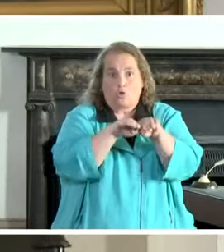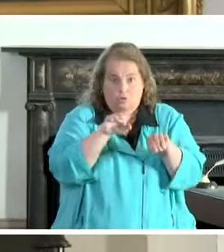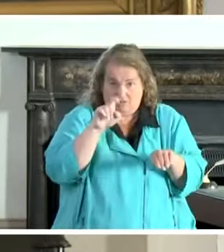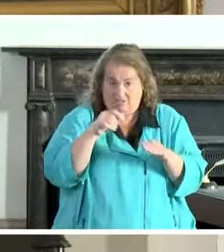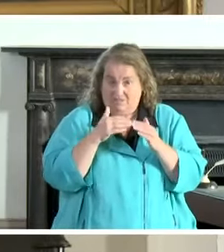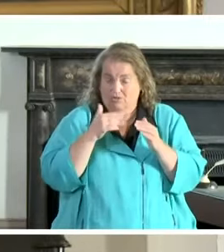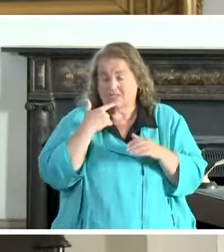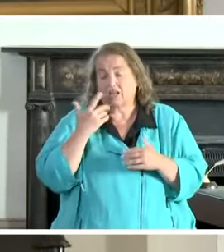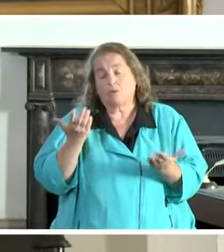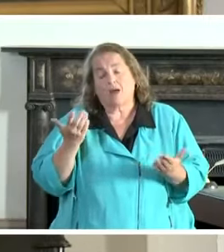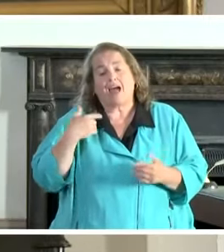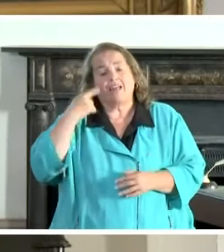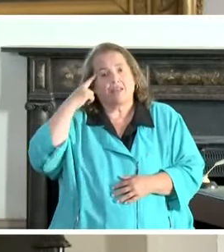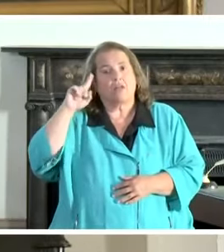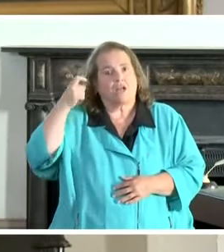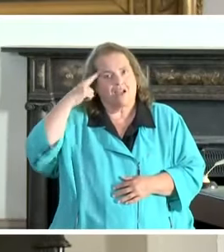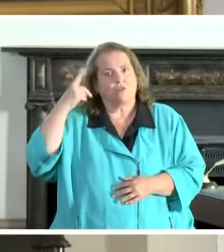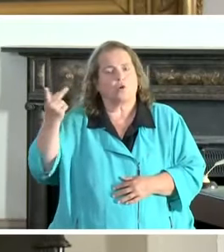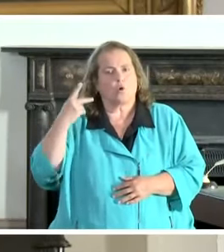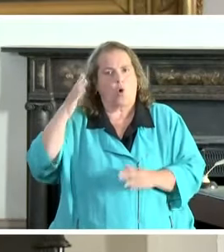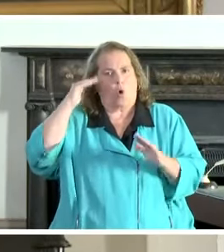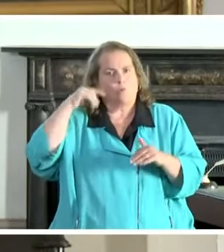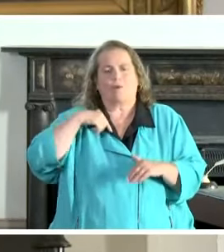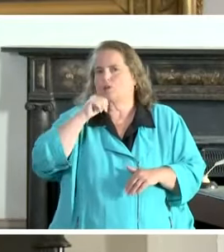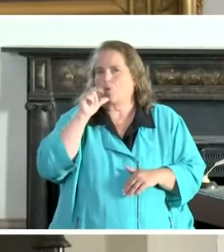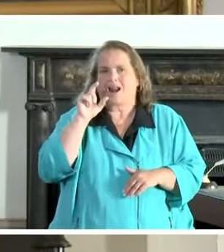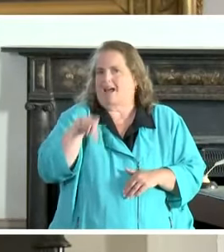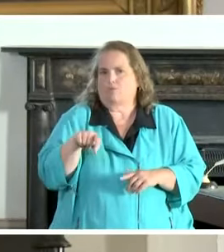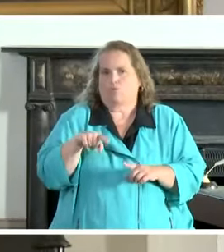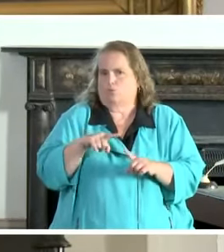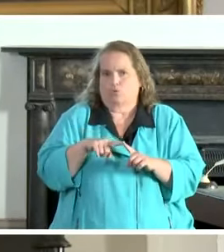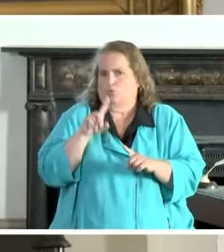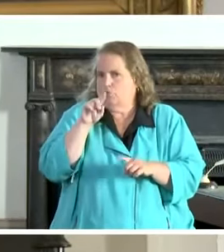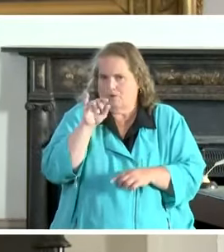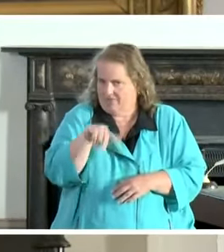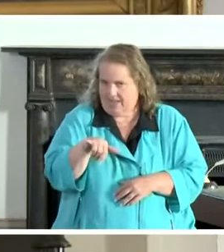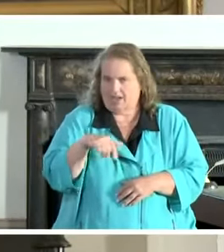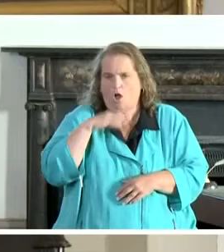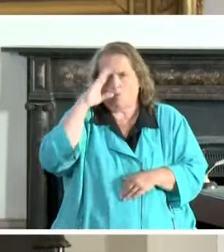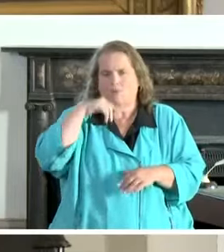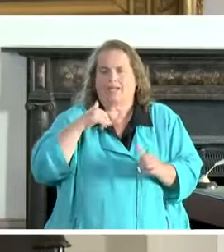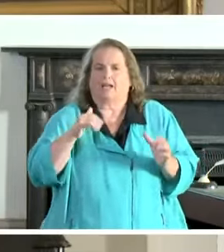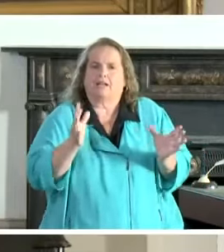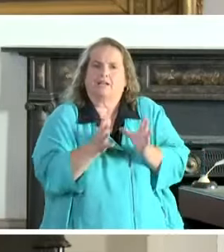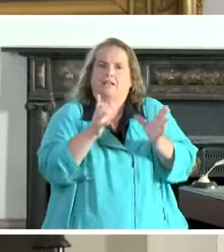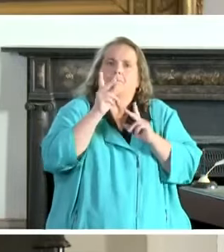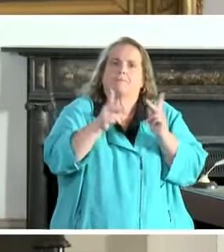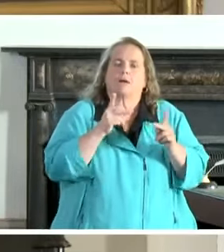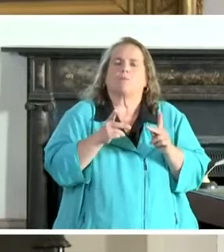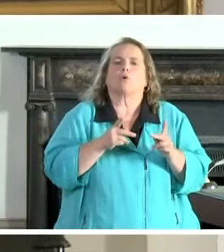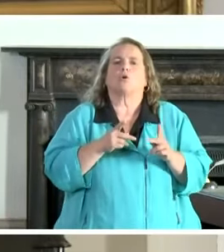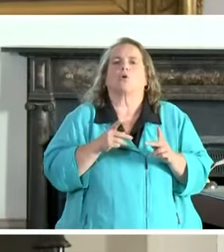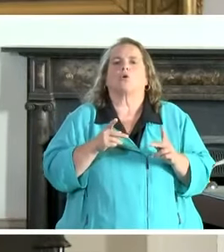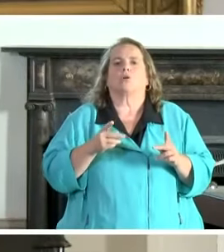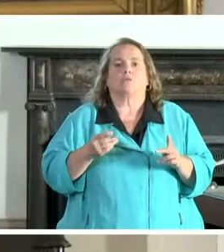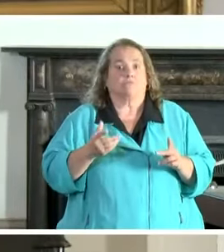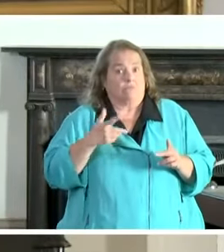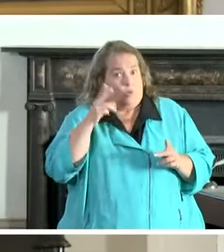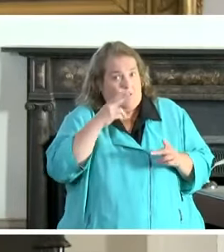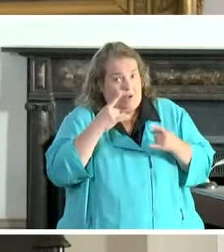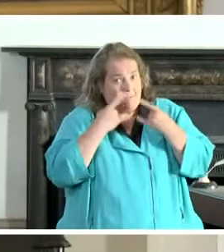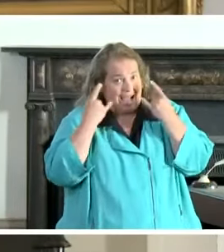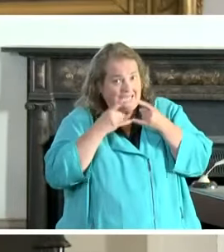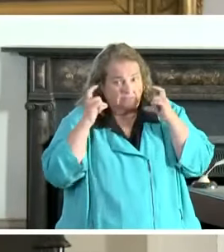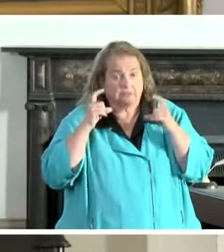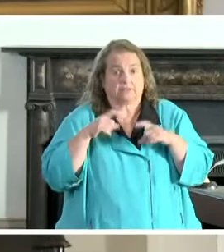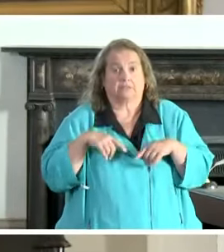Yes, I think the governor and I both hope that we don't have to go there. I hope that we can persuade people through inspiring them that wearing these masks and